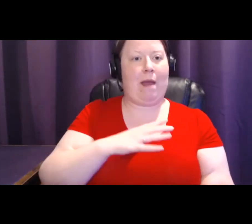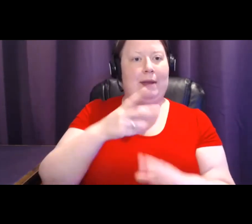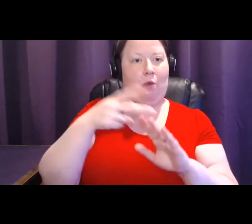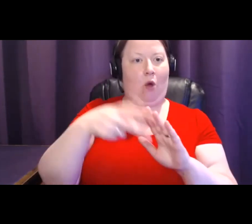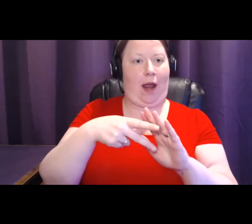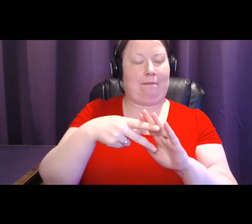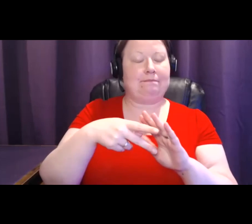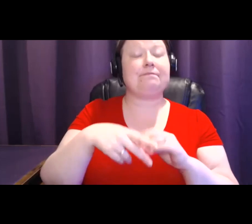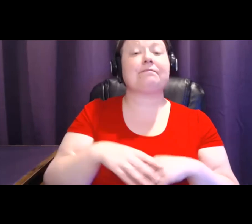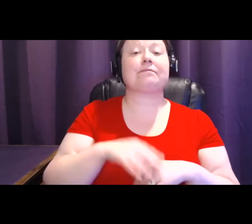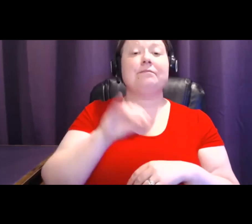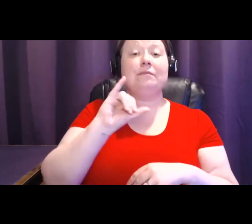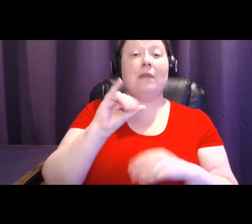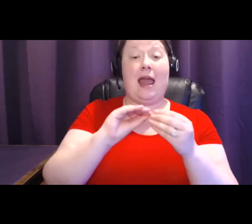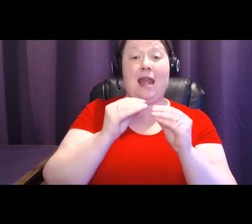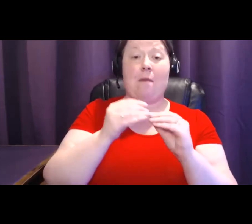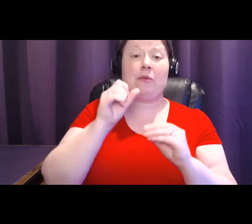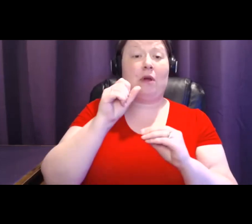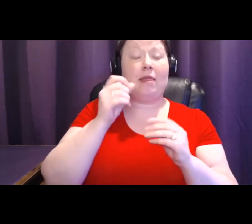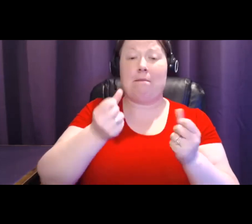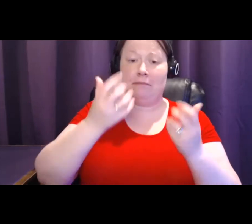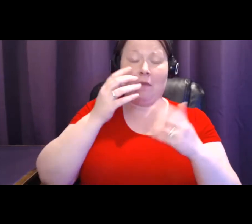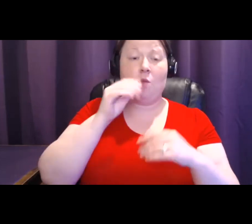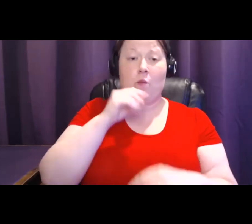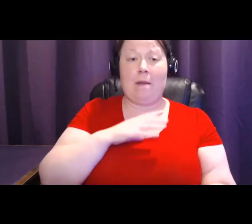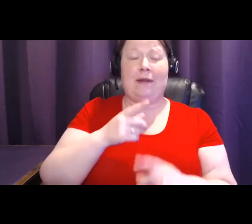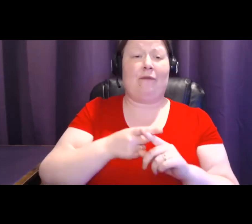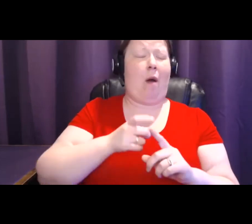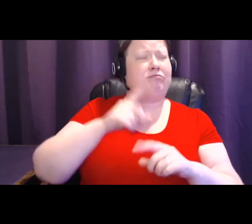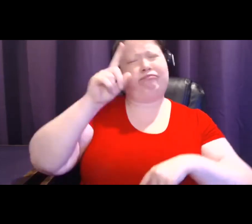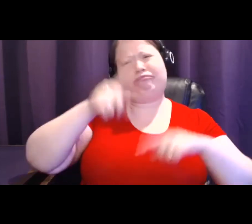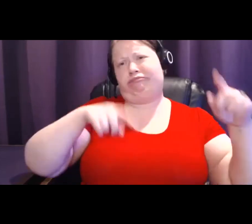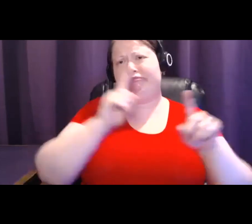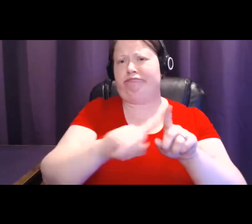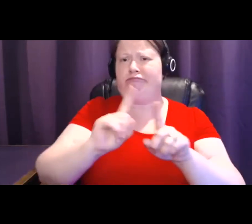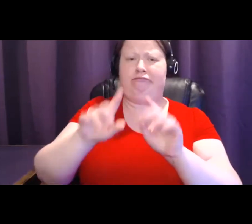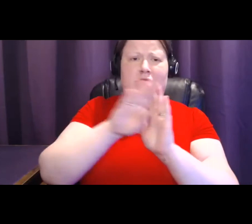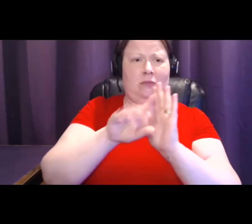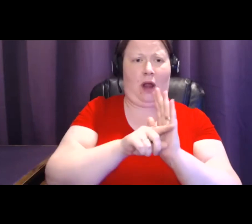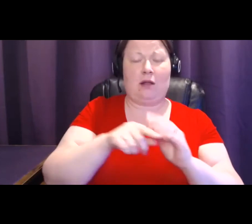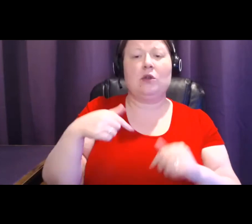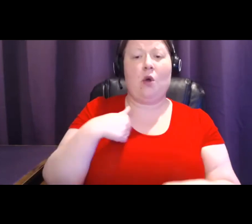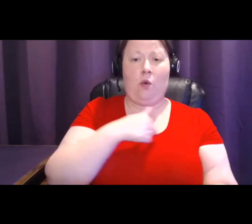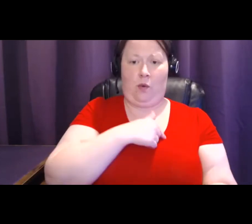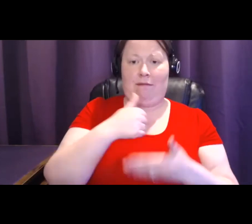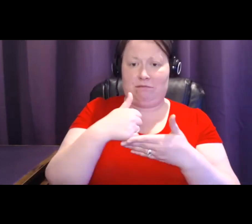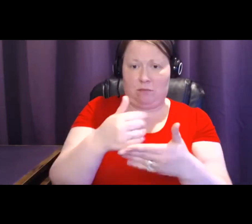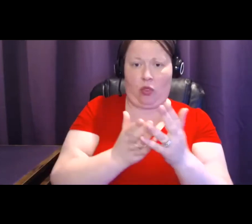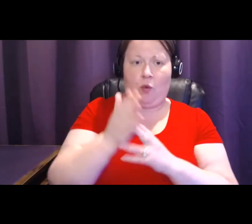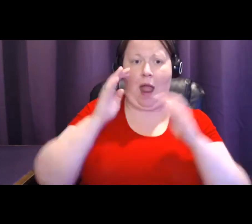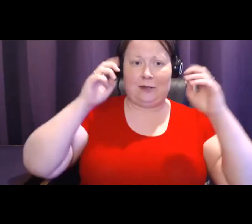of women of all walks of life that we have saved through our, that we have helped through our educational program